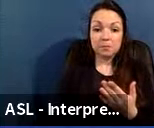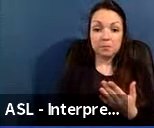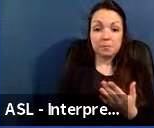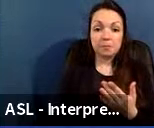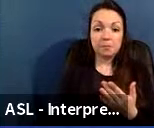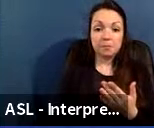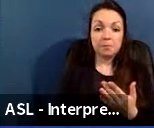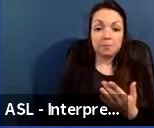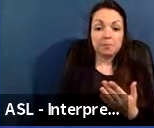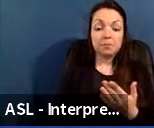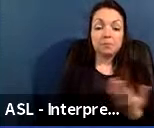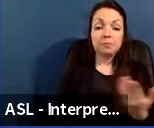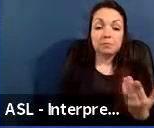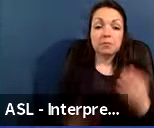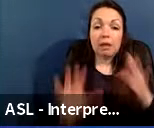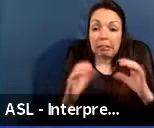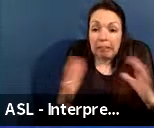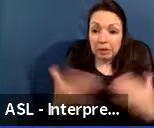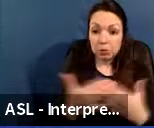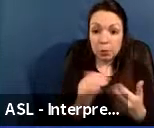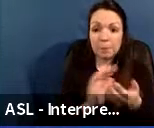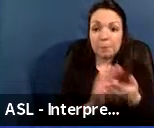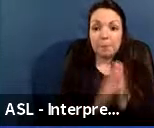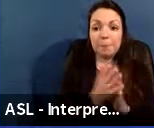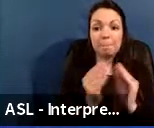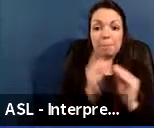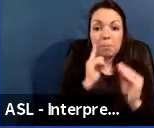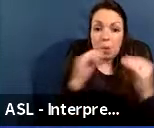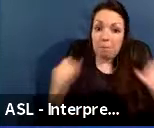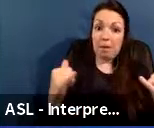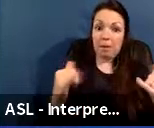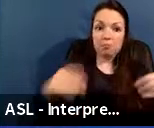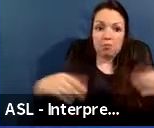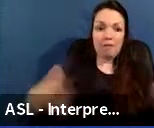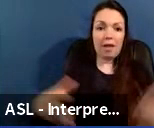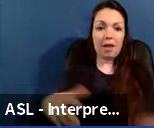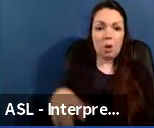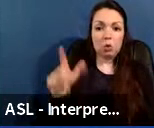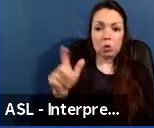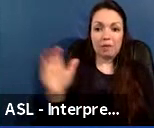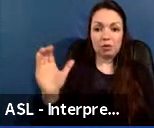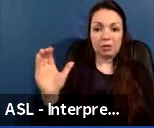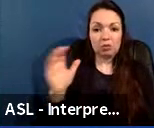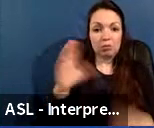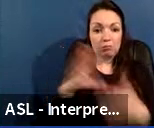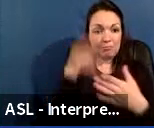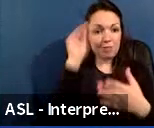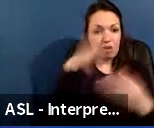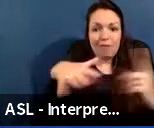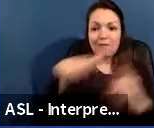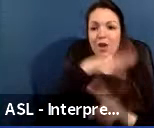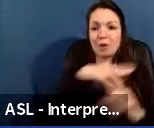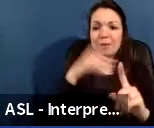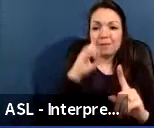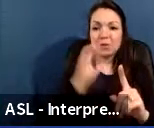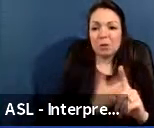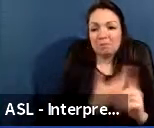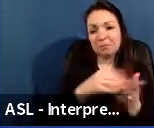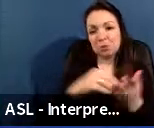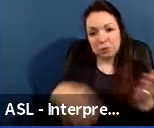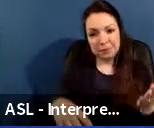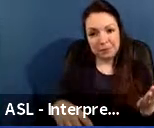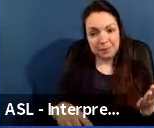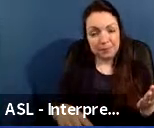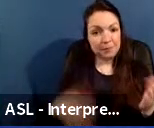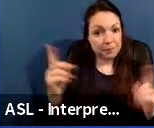are made to modernize classrooms so that we can provide 21st learning environments for our students. Since